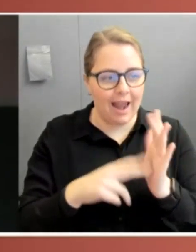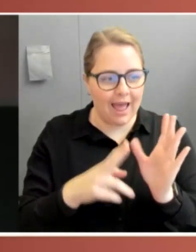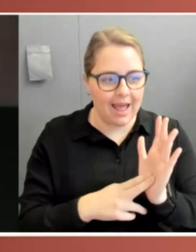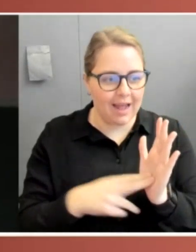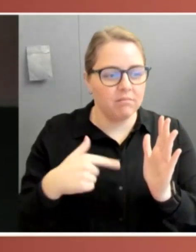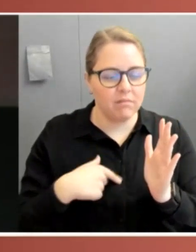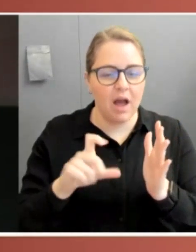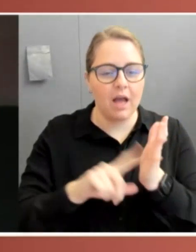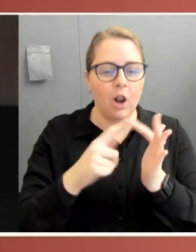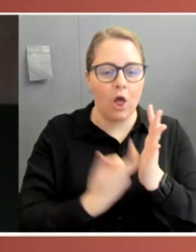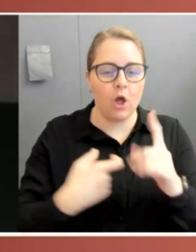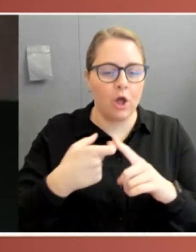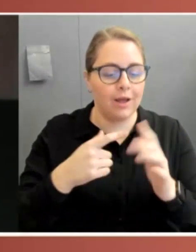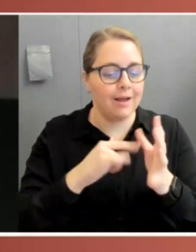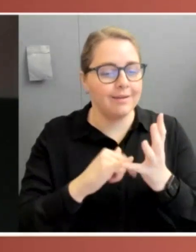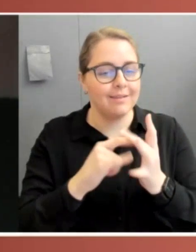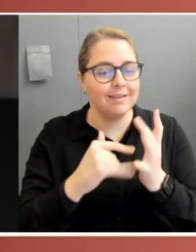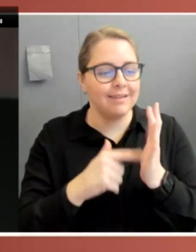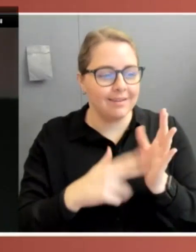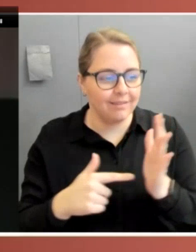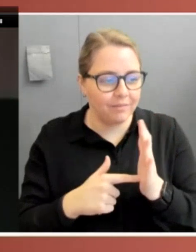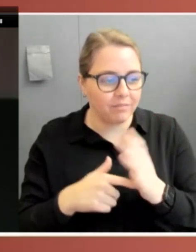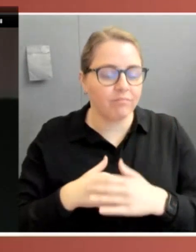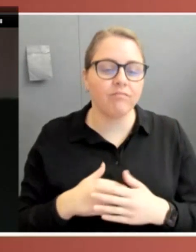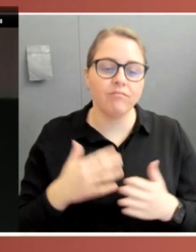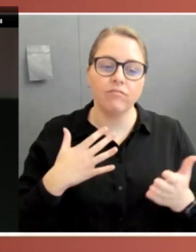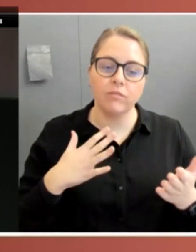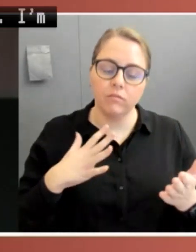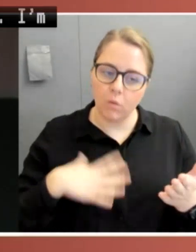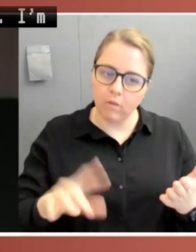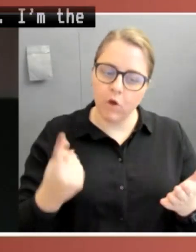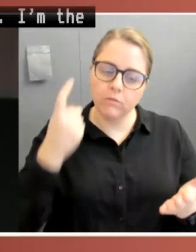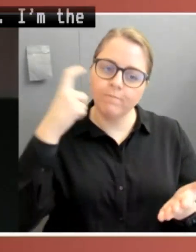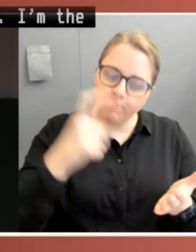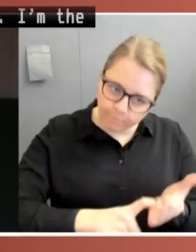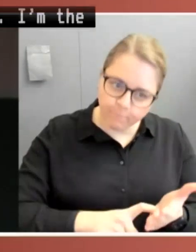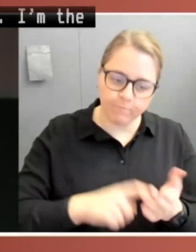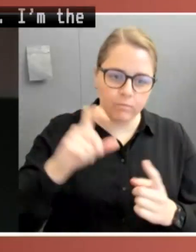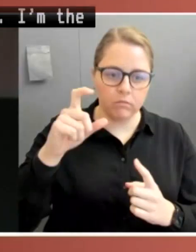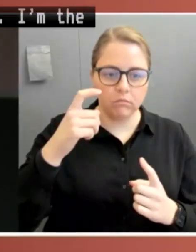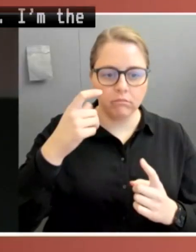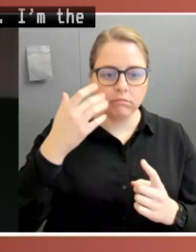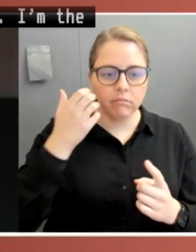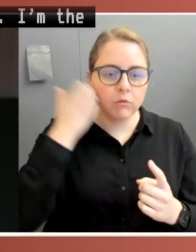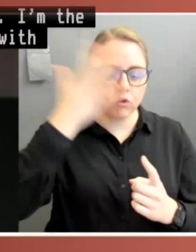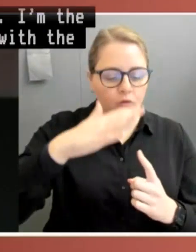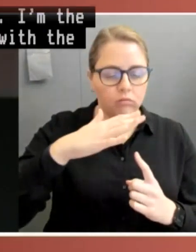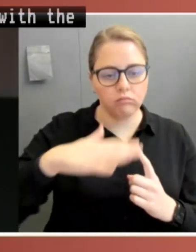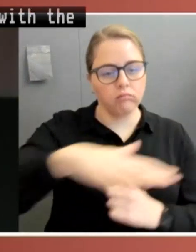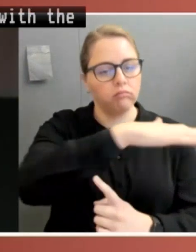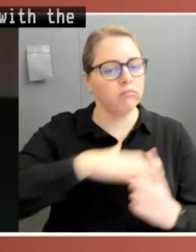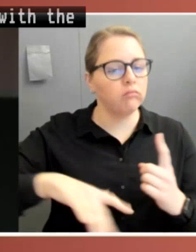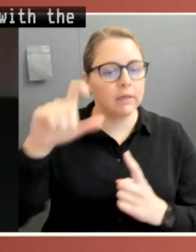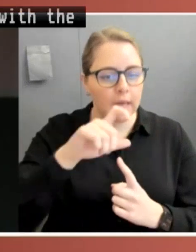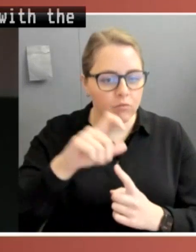Senate. I'd like to begin by acknowledging the traditional custodians of the Canberra area, the Ngunnawal and Ngambri people and